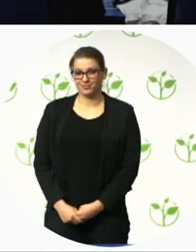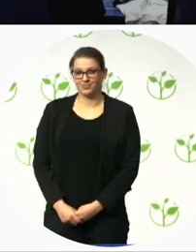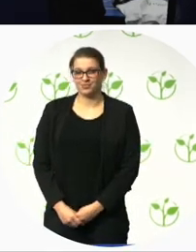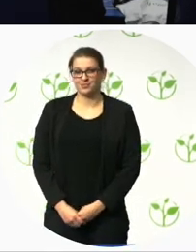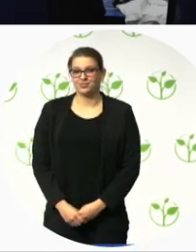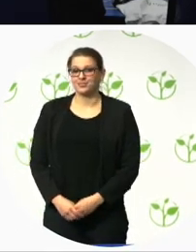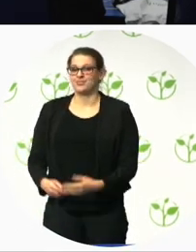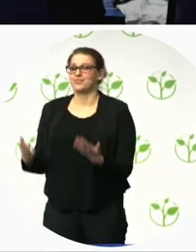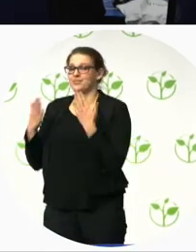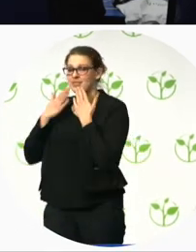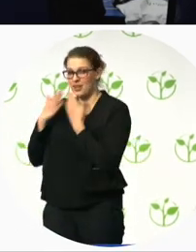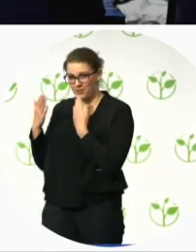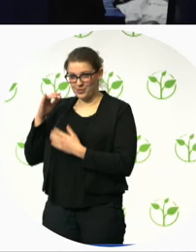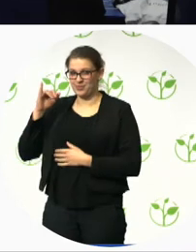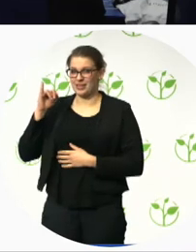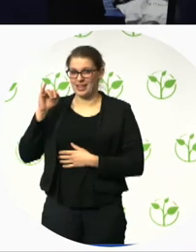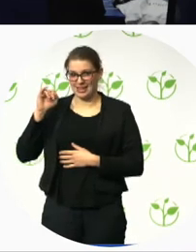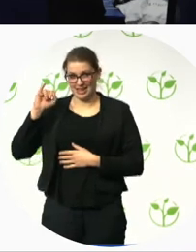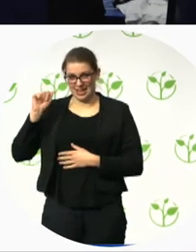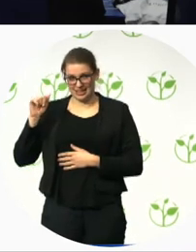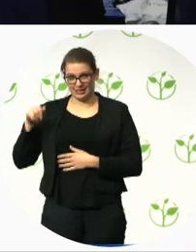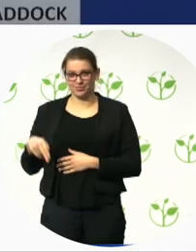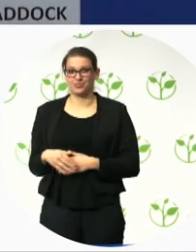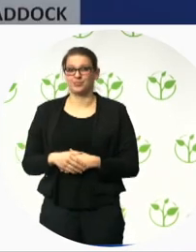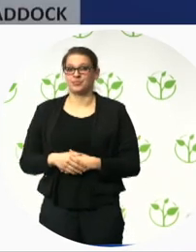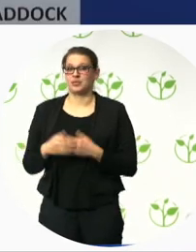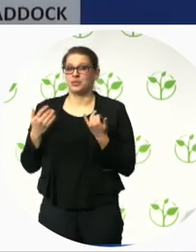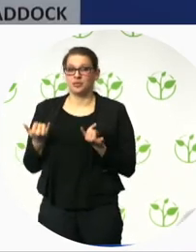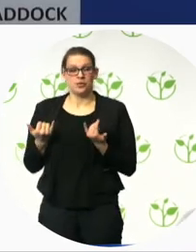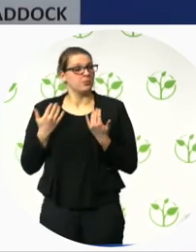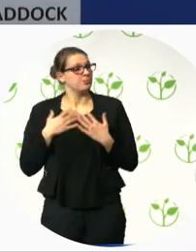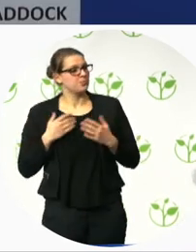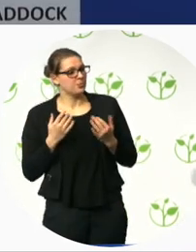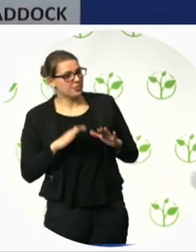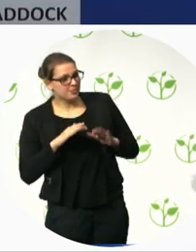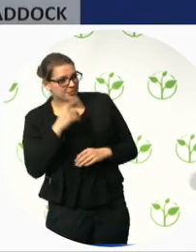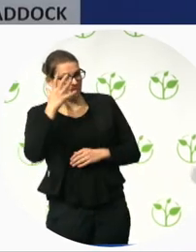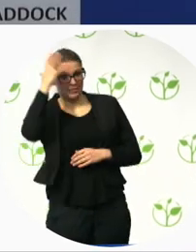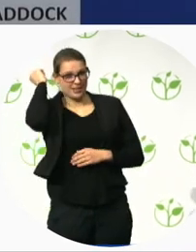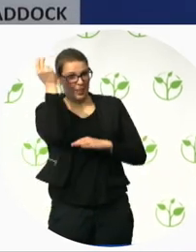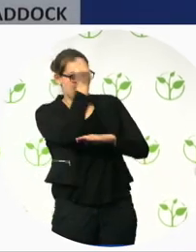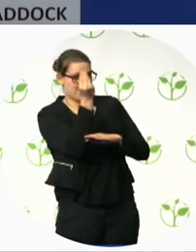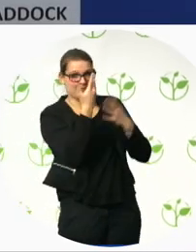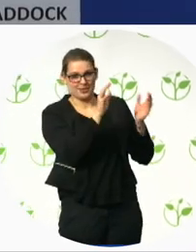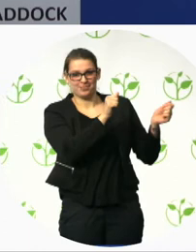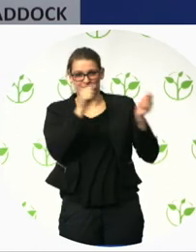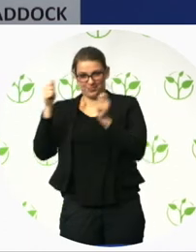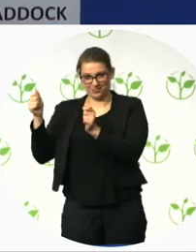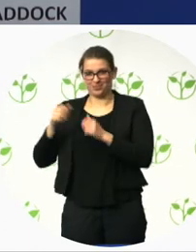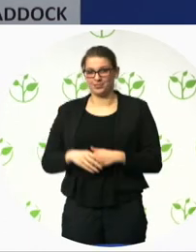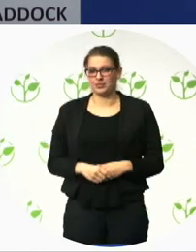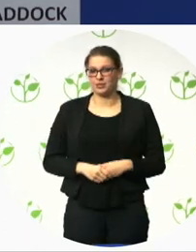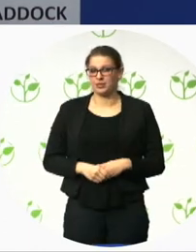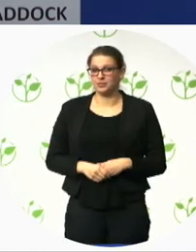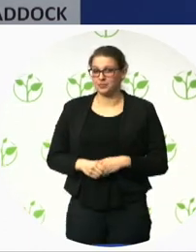her great artistic impression of this morning. Uh, one, I would like a round of applause for, I think, seven